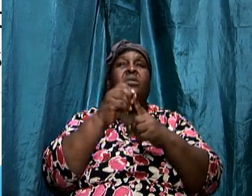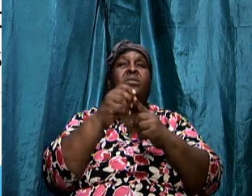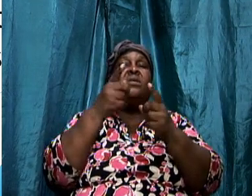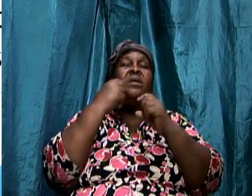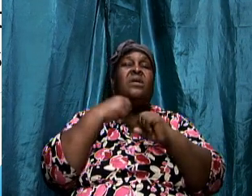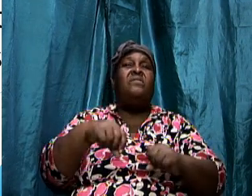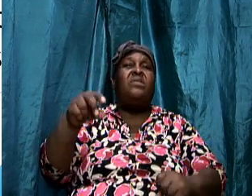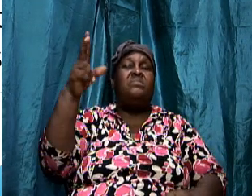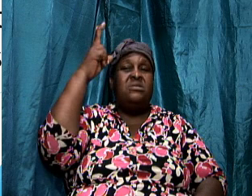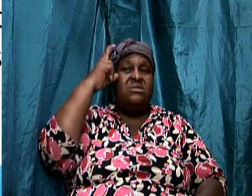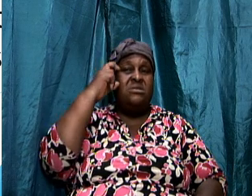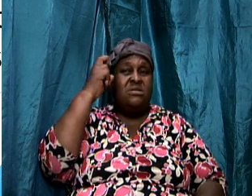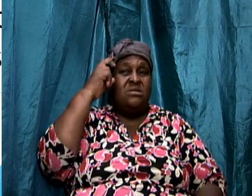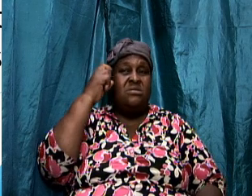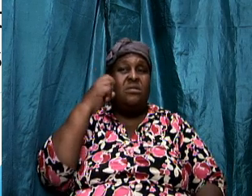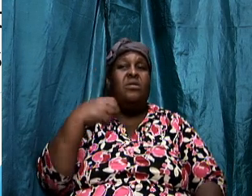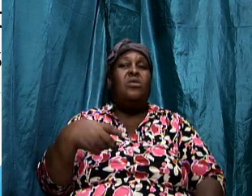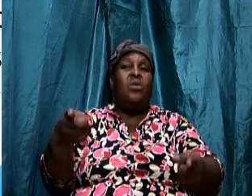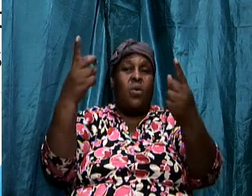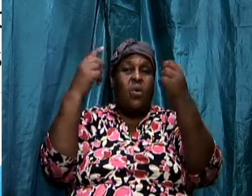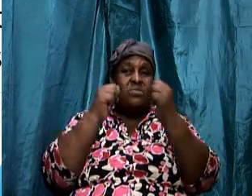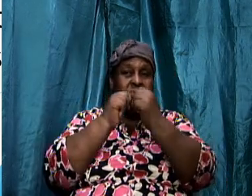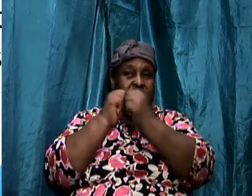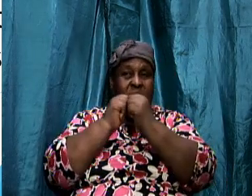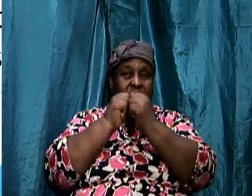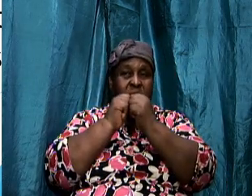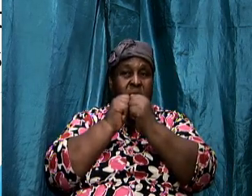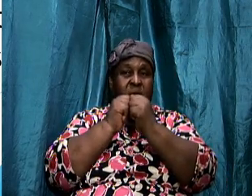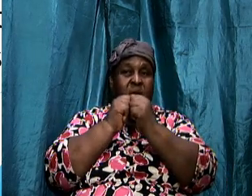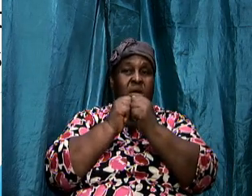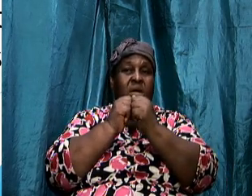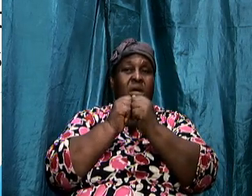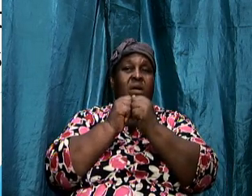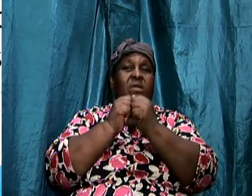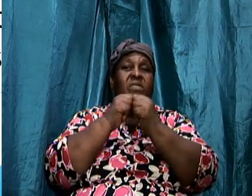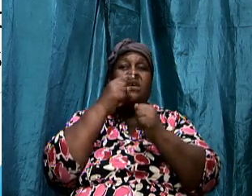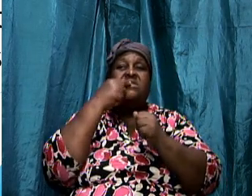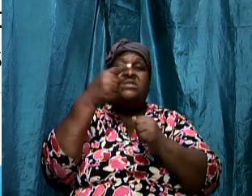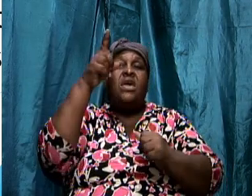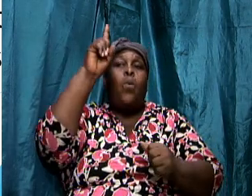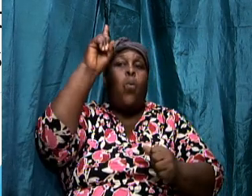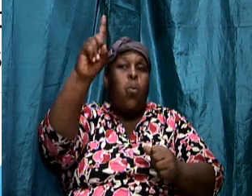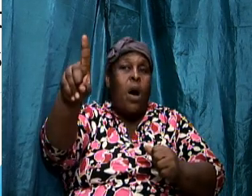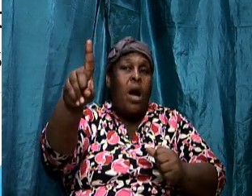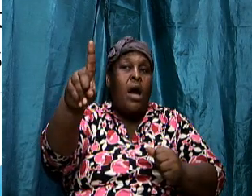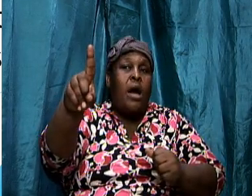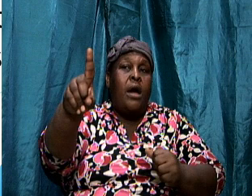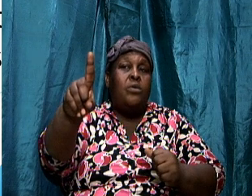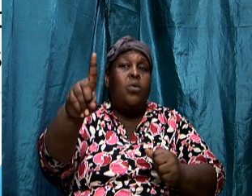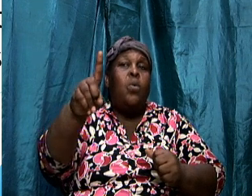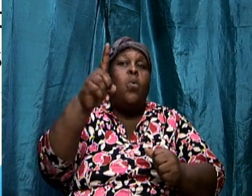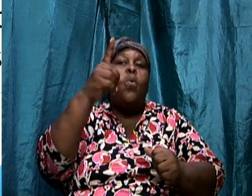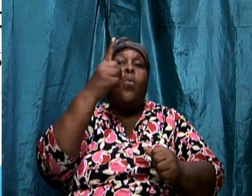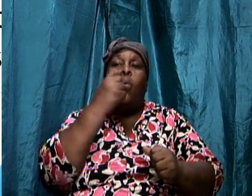compounded together they portray one who is adamantly